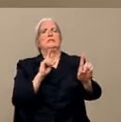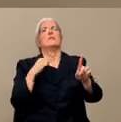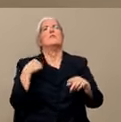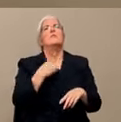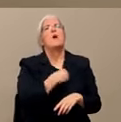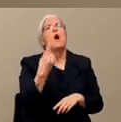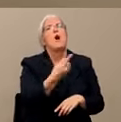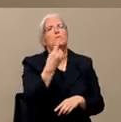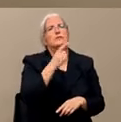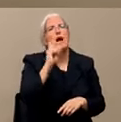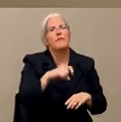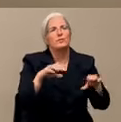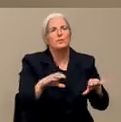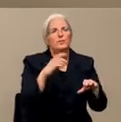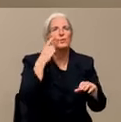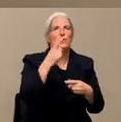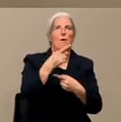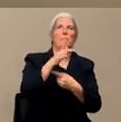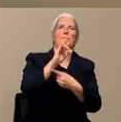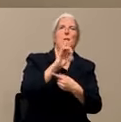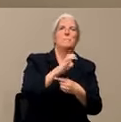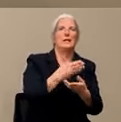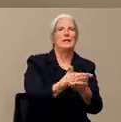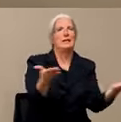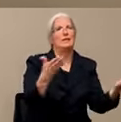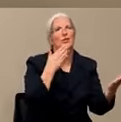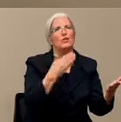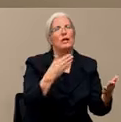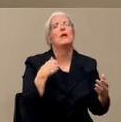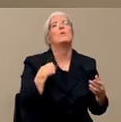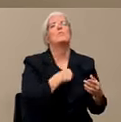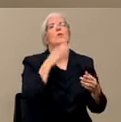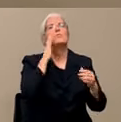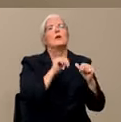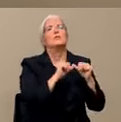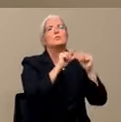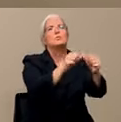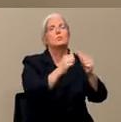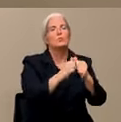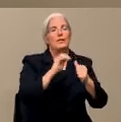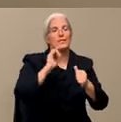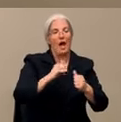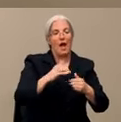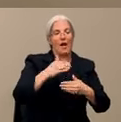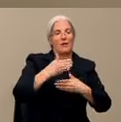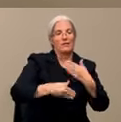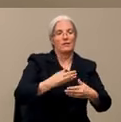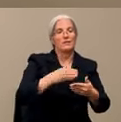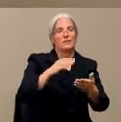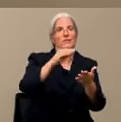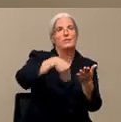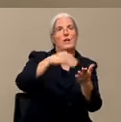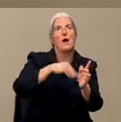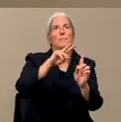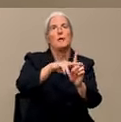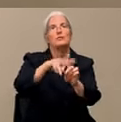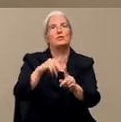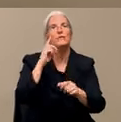and so we will continue with processing our CCWs. That being said, there are going to be some modifications,